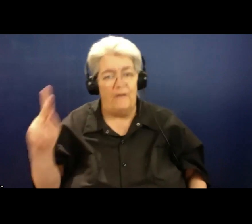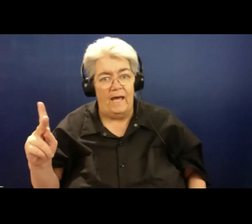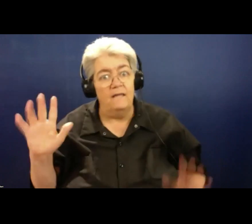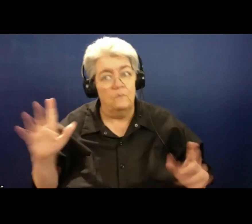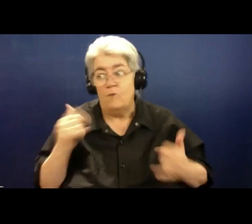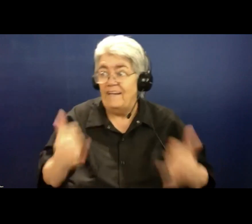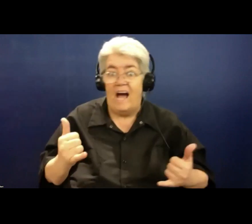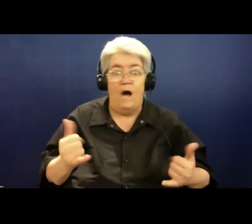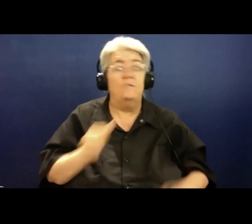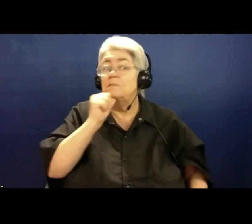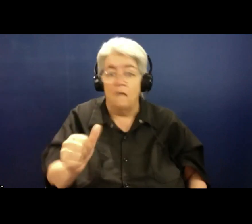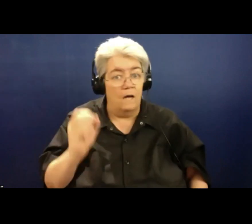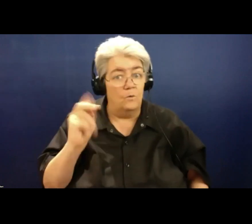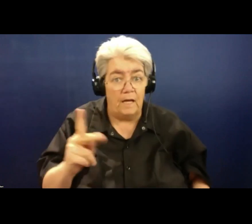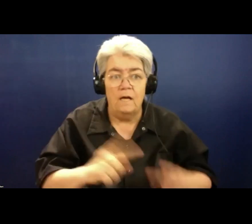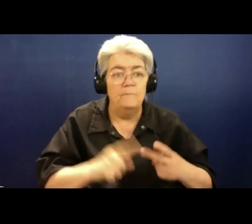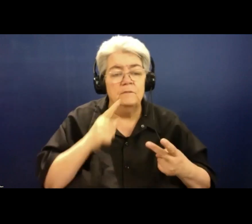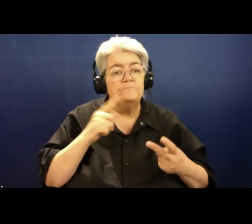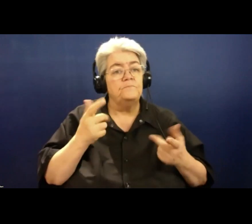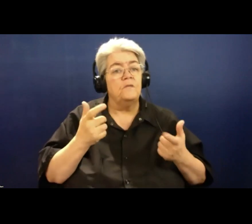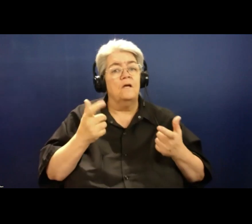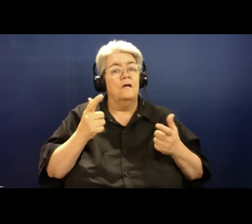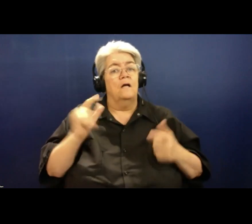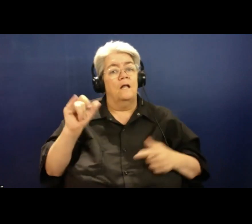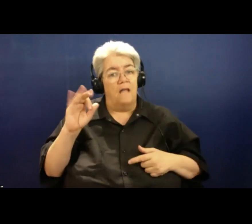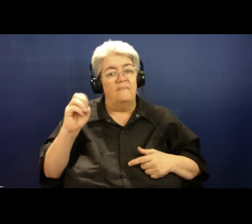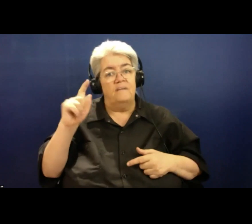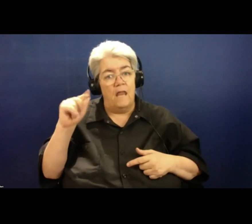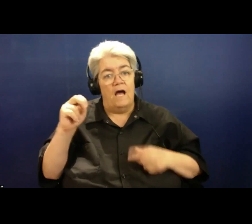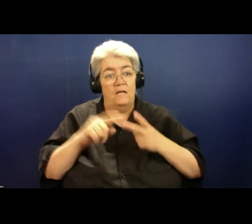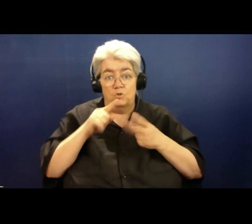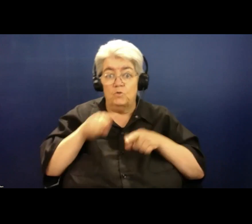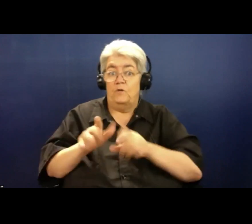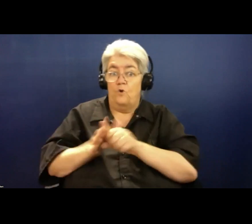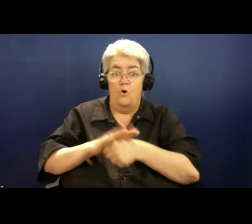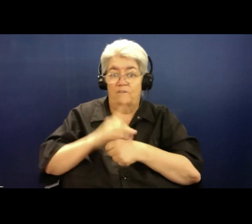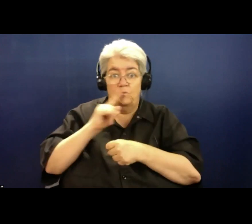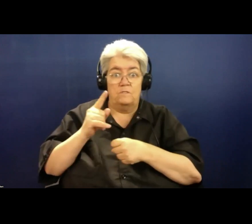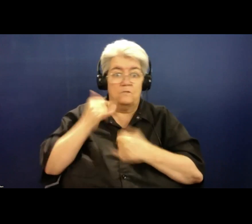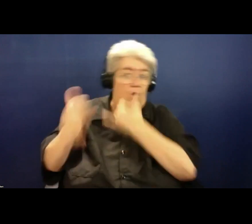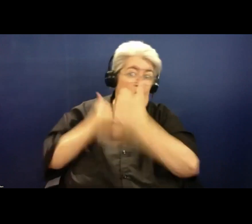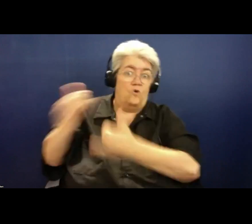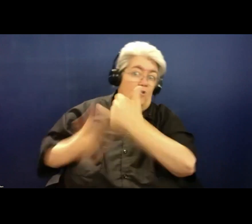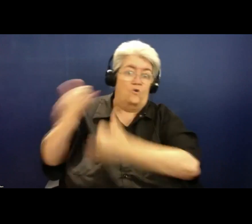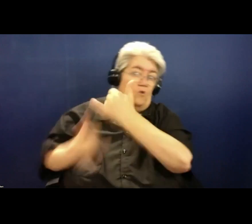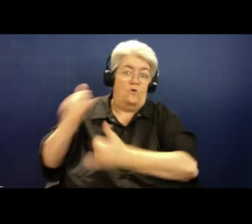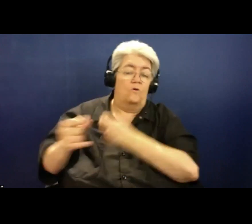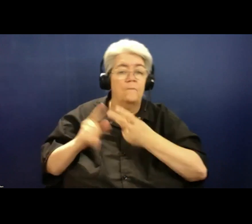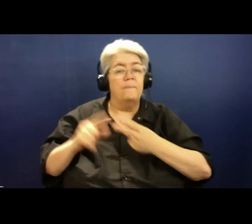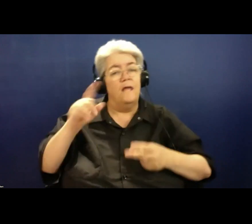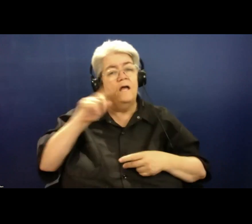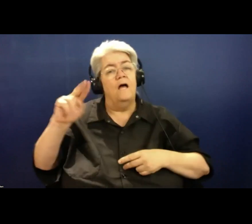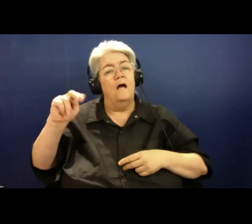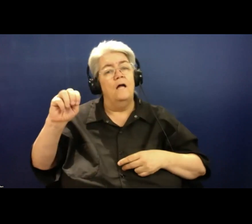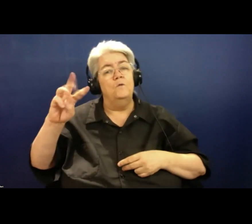which were enormous, not about me, but about Lifeline during COVID, quite extraordinarily high, the media played a very positive